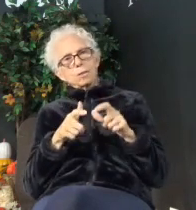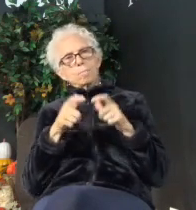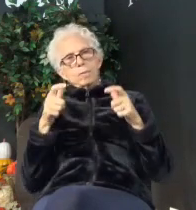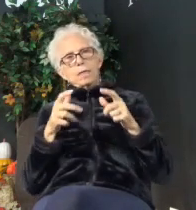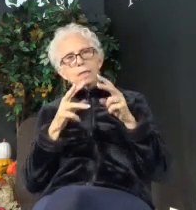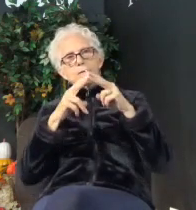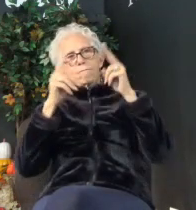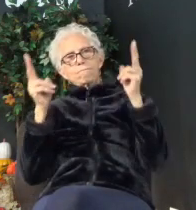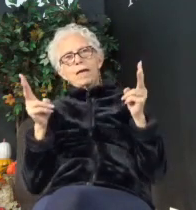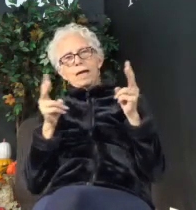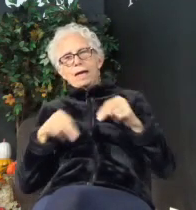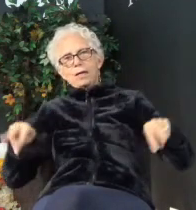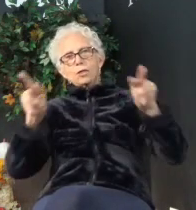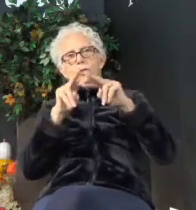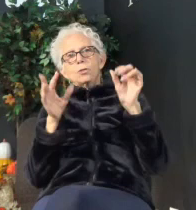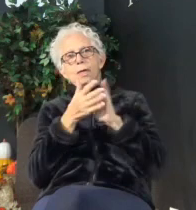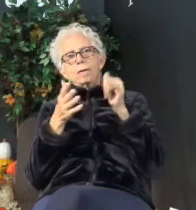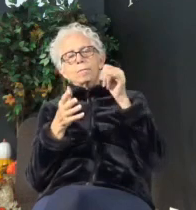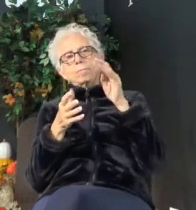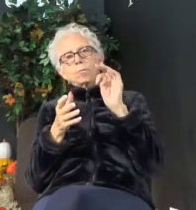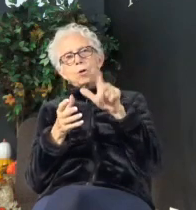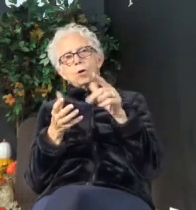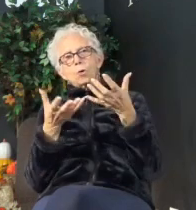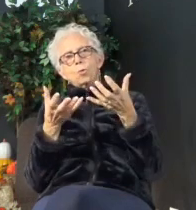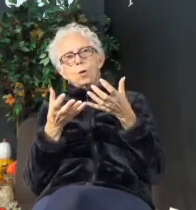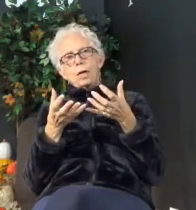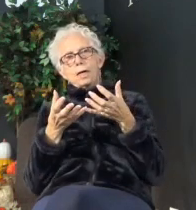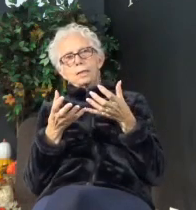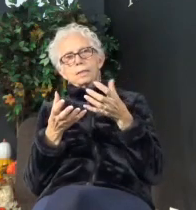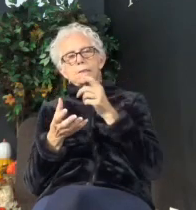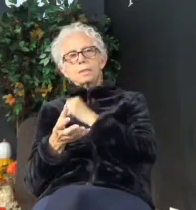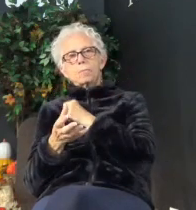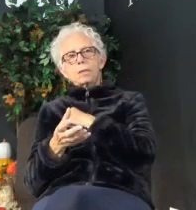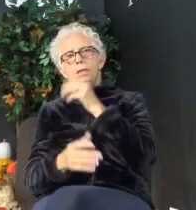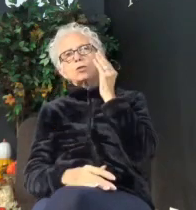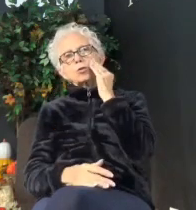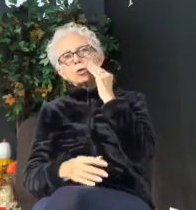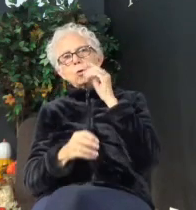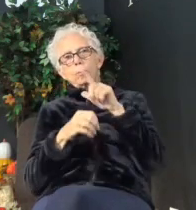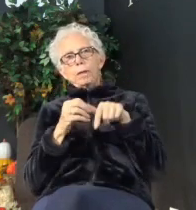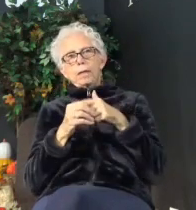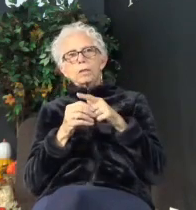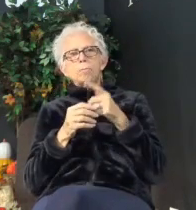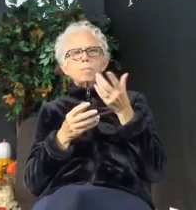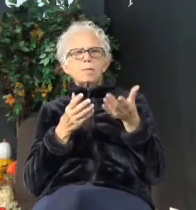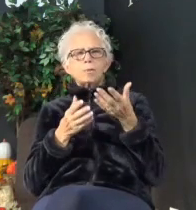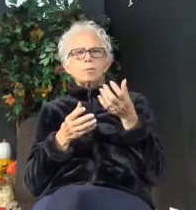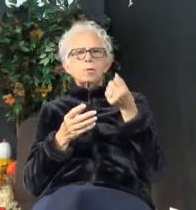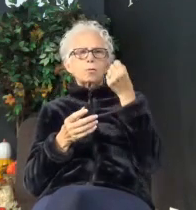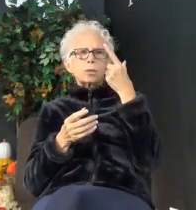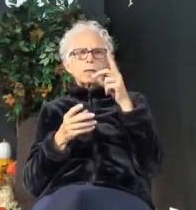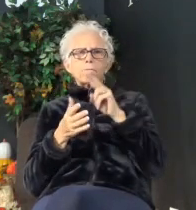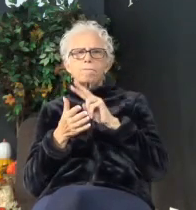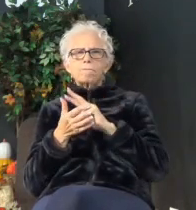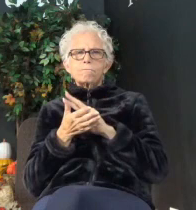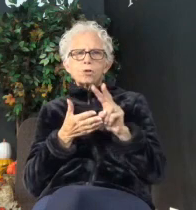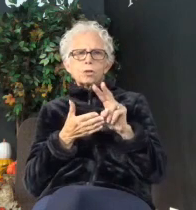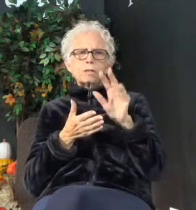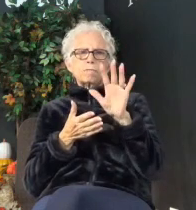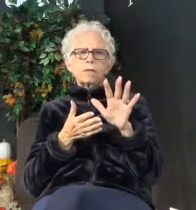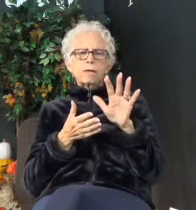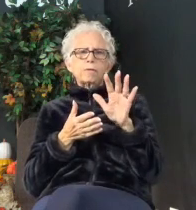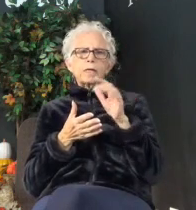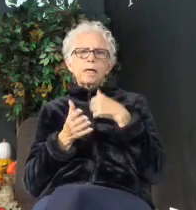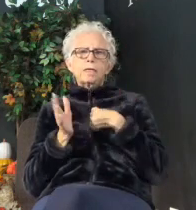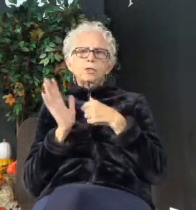that Paul wants to make Timothy aware of. And you may have caught it in verse 5 that I pointed out.